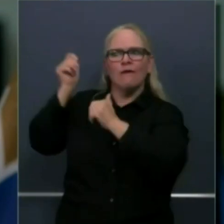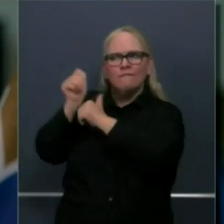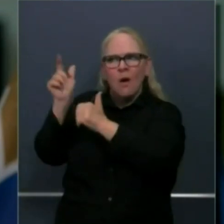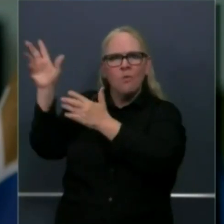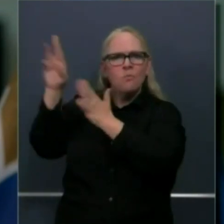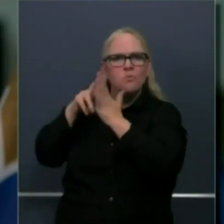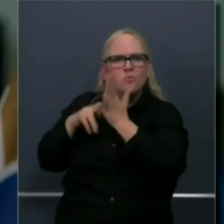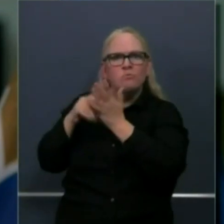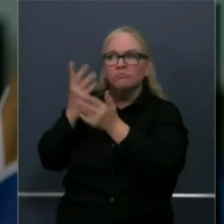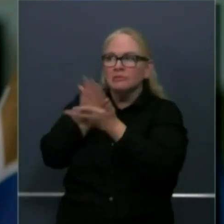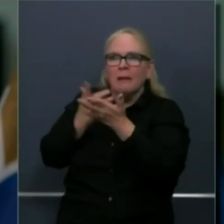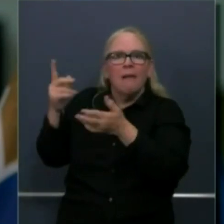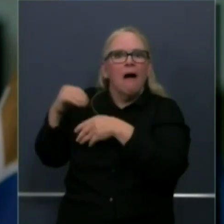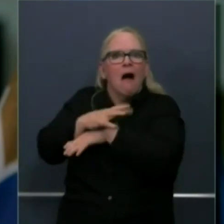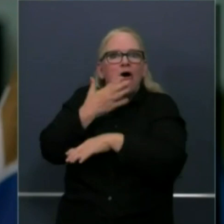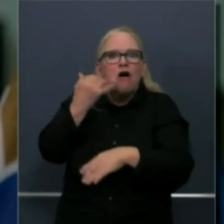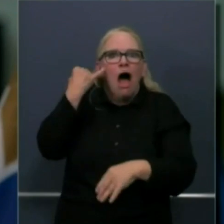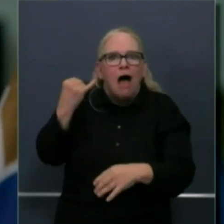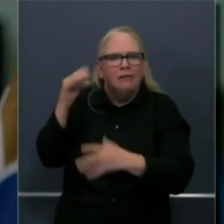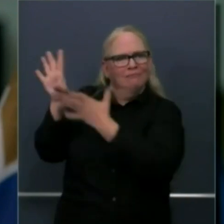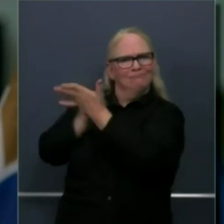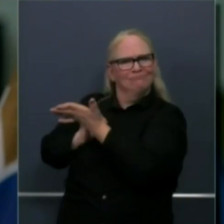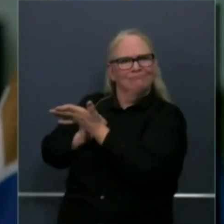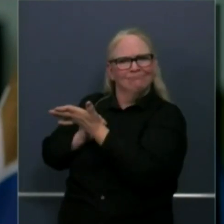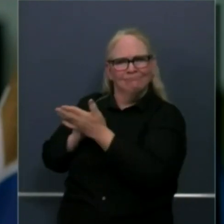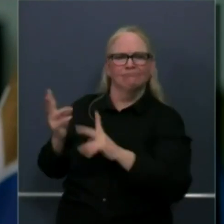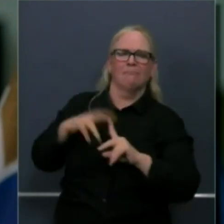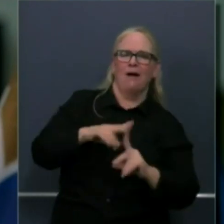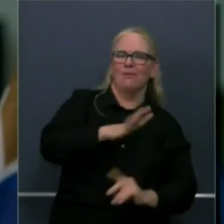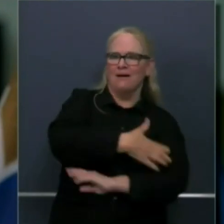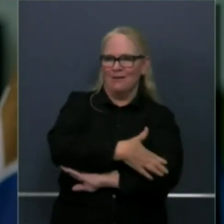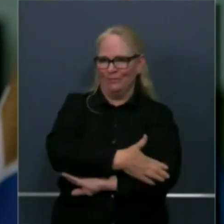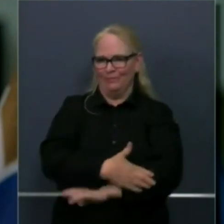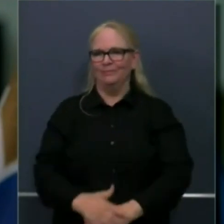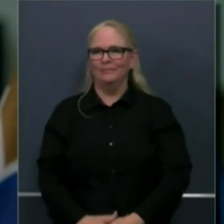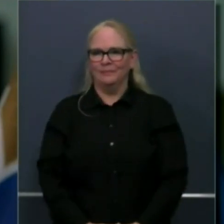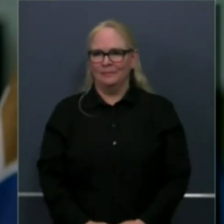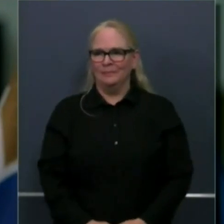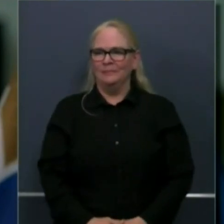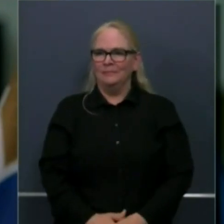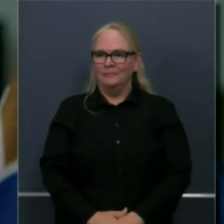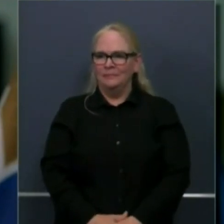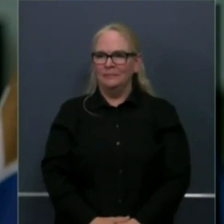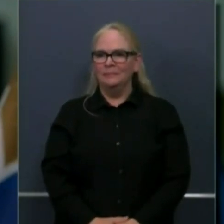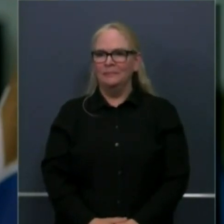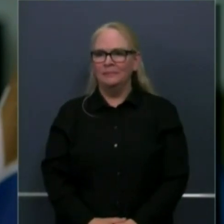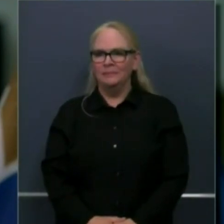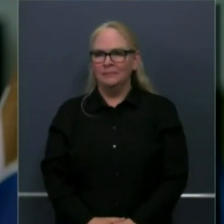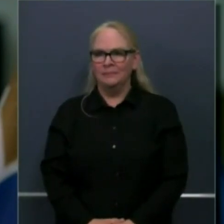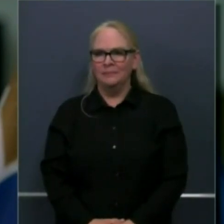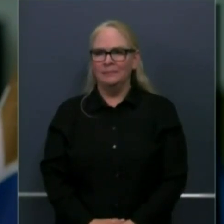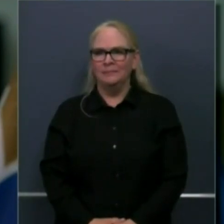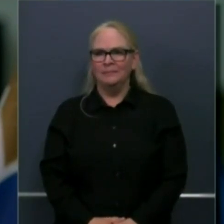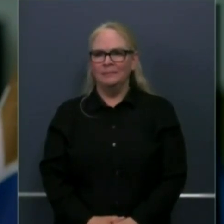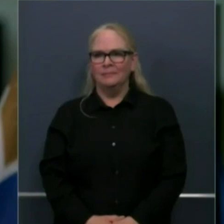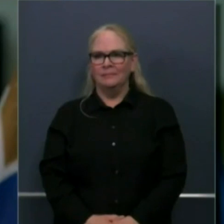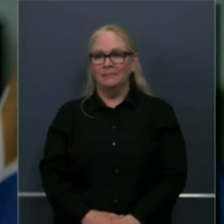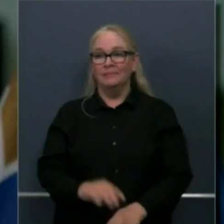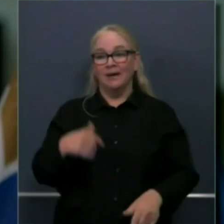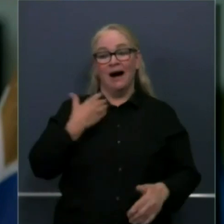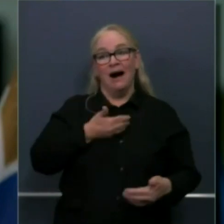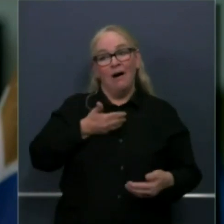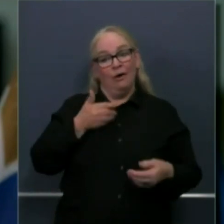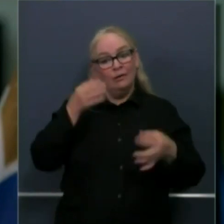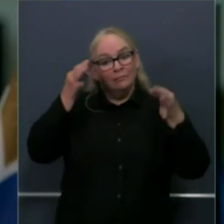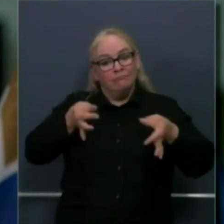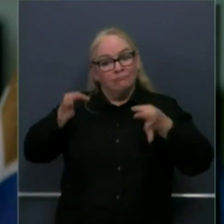and i hope informs others in that process but we must always be informed by data and on the covid19.ca